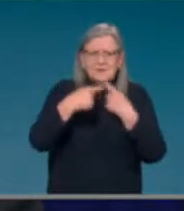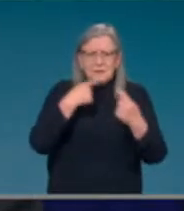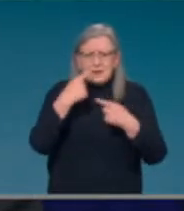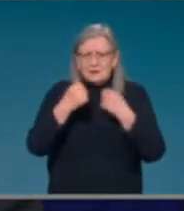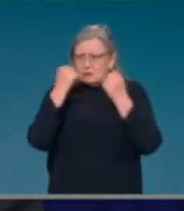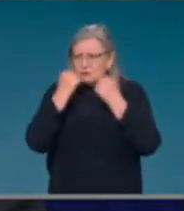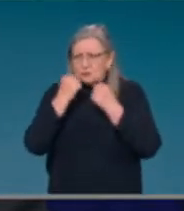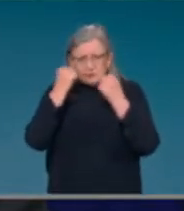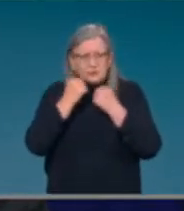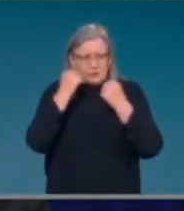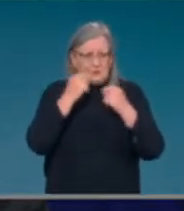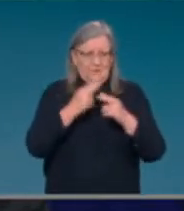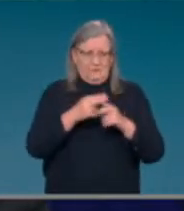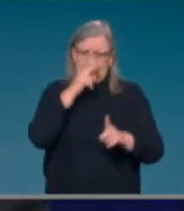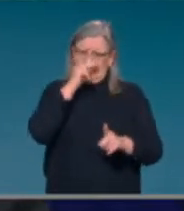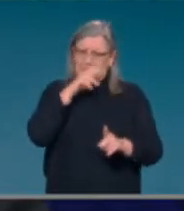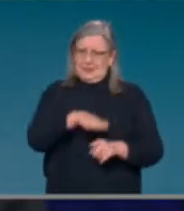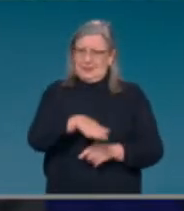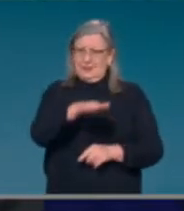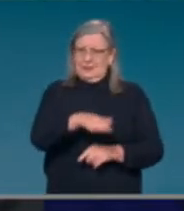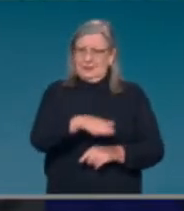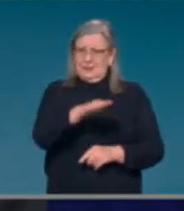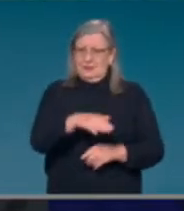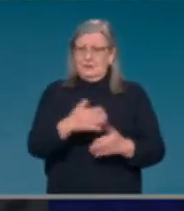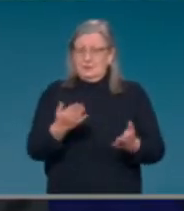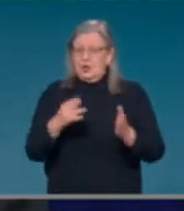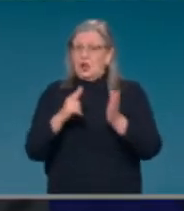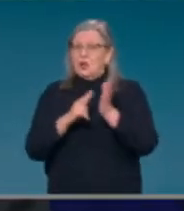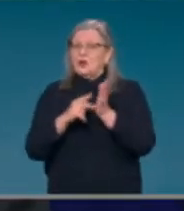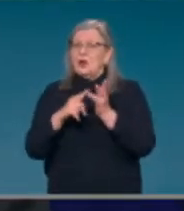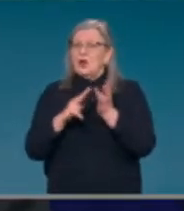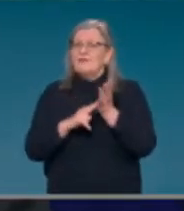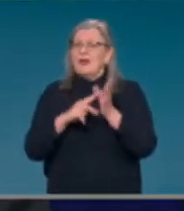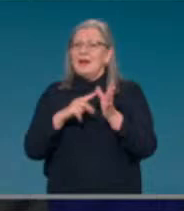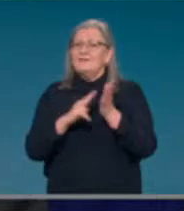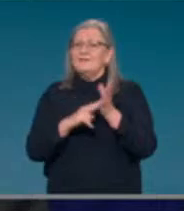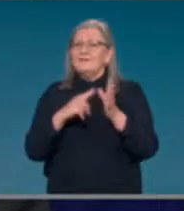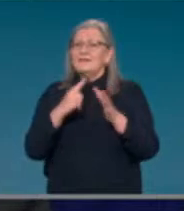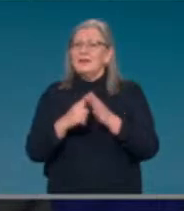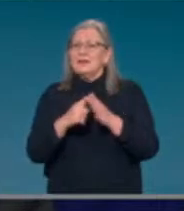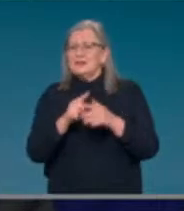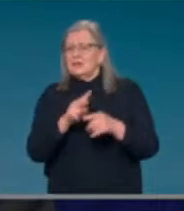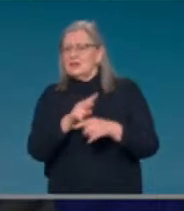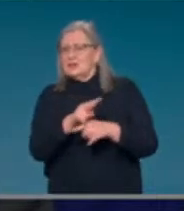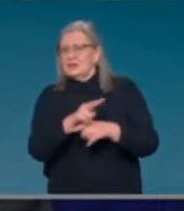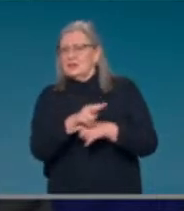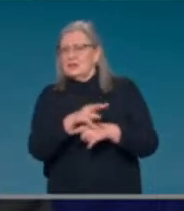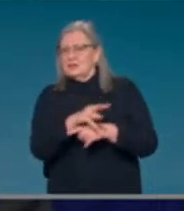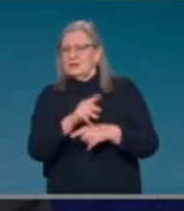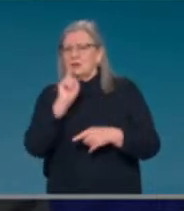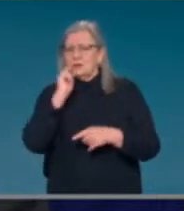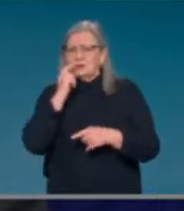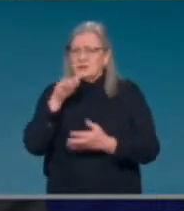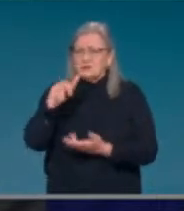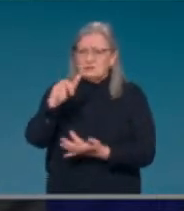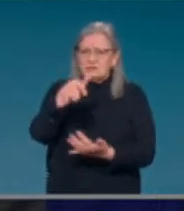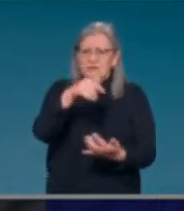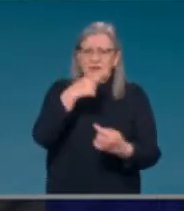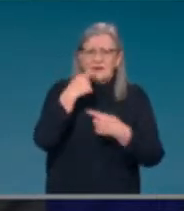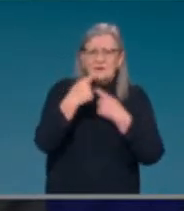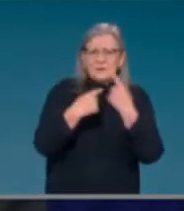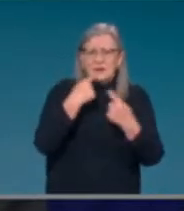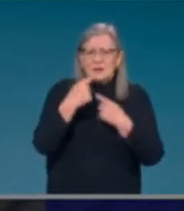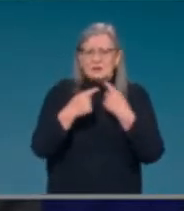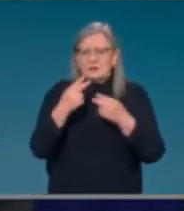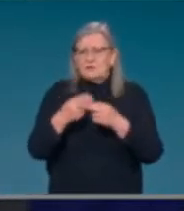Novavax have announced publicly that in the next fortnight they expect to complete the submission of data to major regulators, and that may well include Australia.